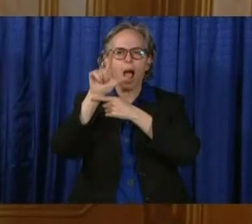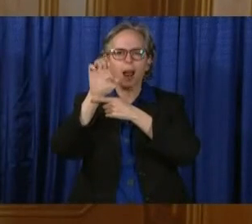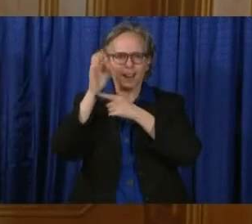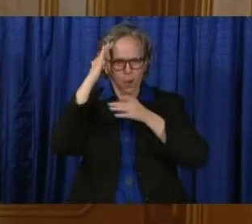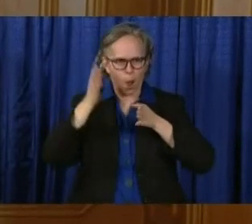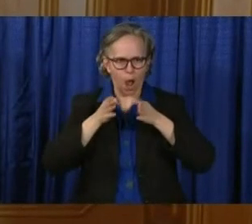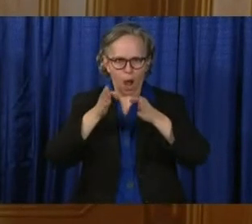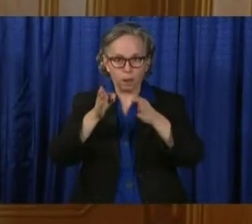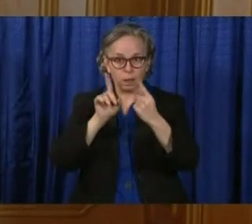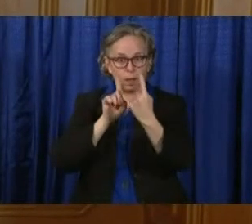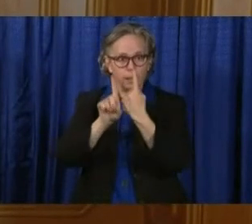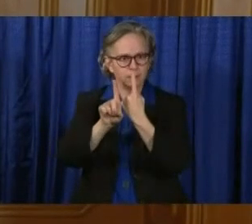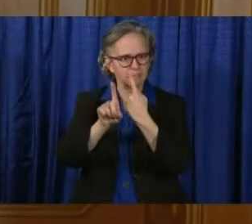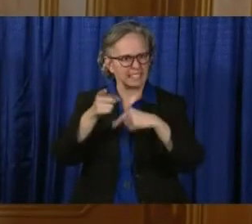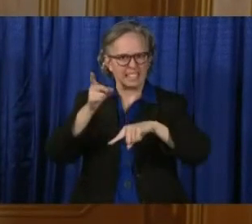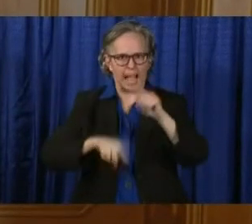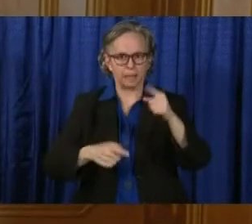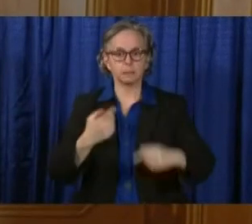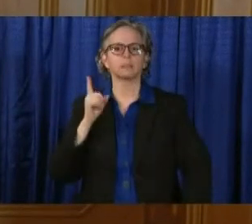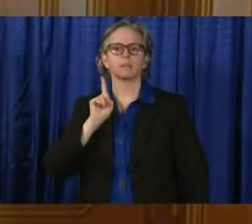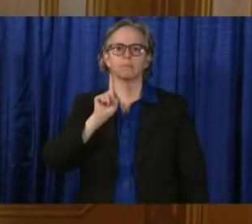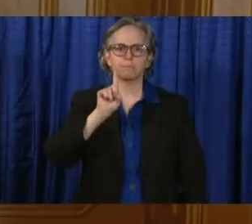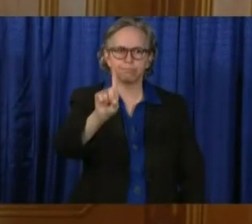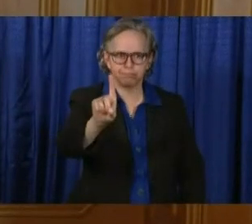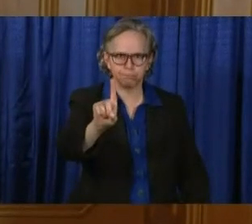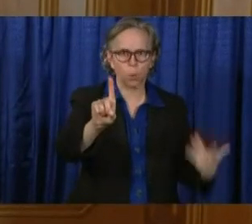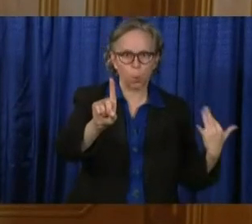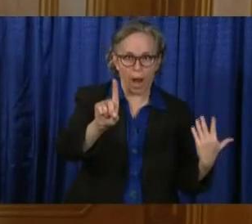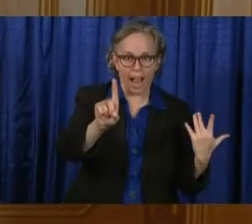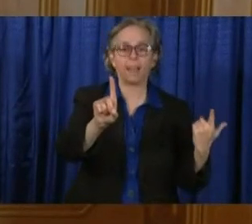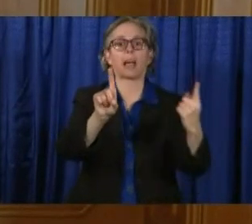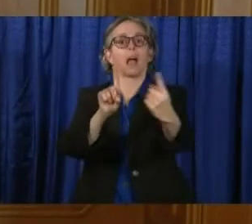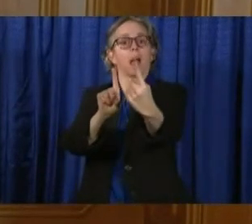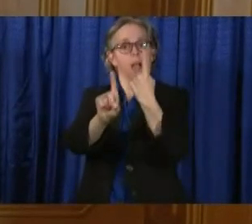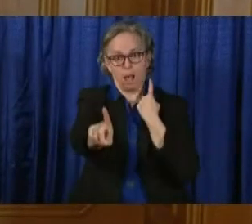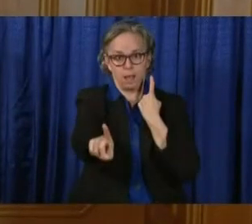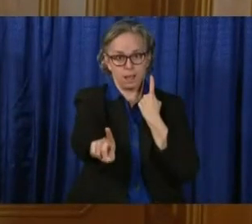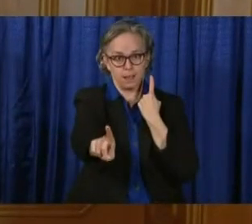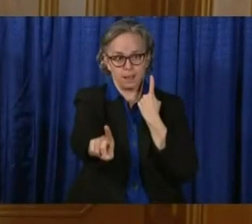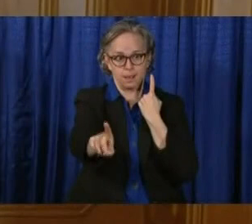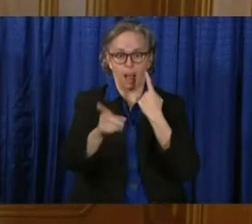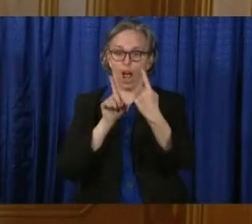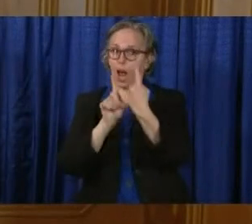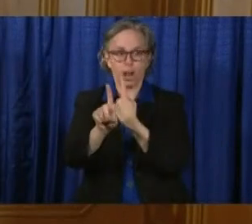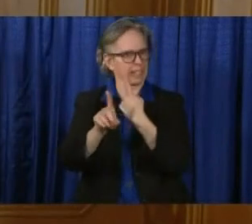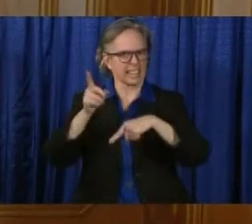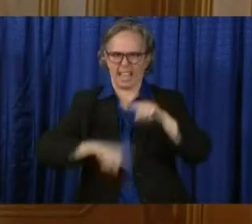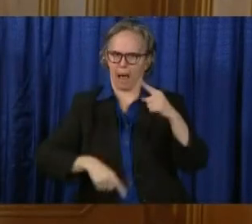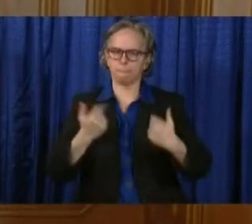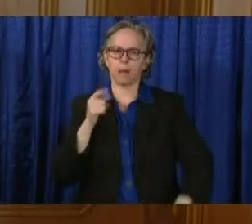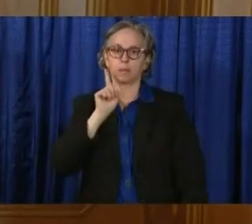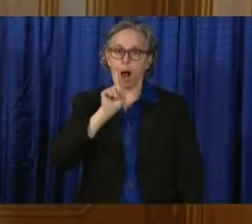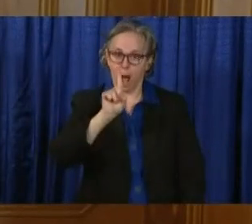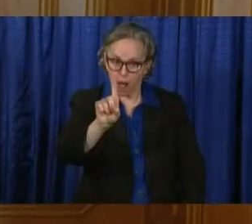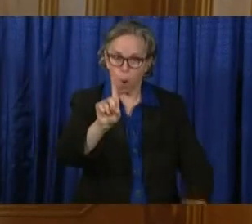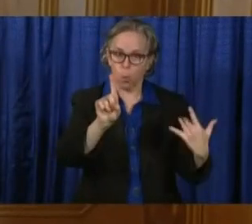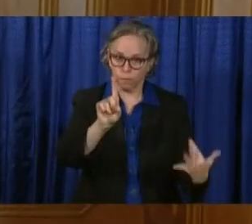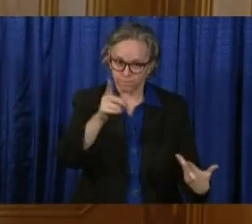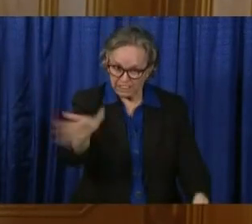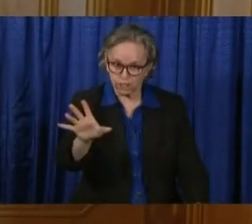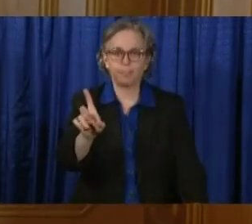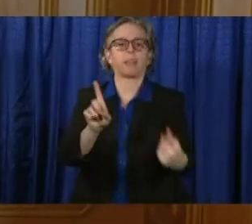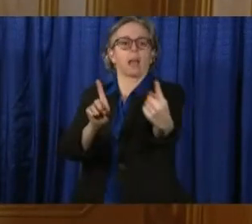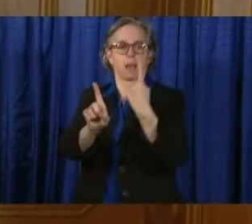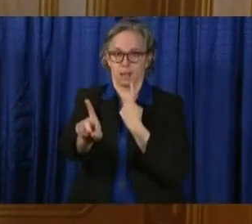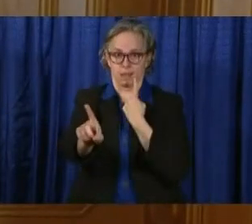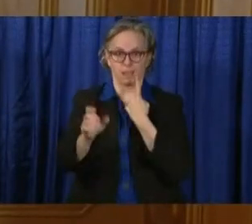or getting close to each other. So that sounds like a great idea if your store, if that works for your store. Basically one way, one aisle,